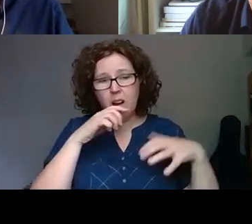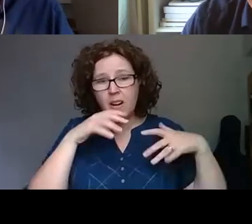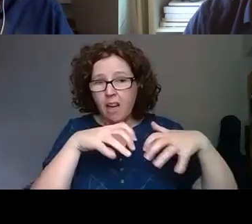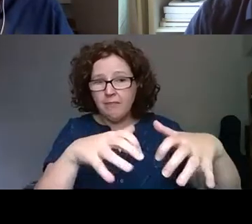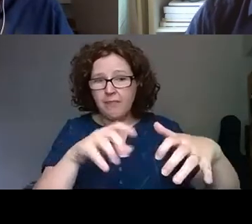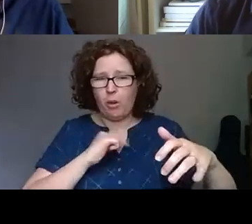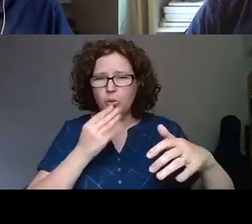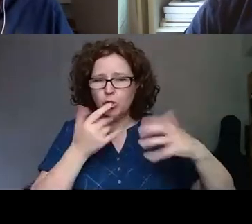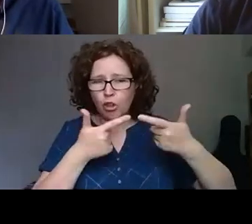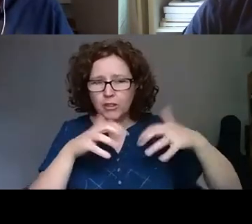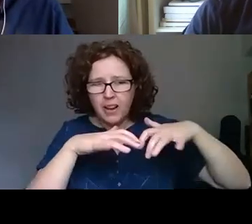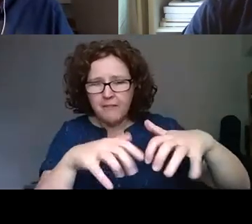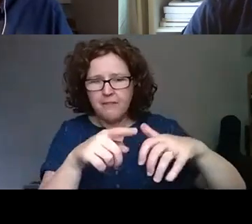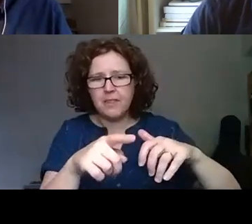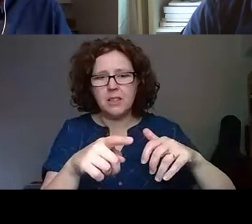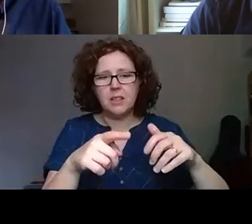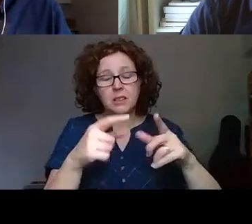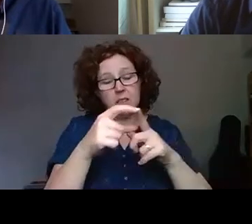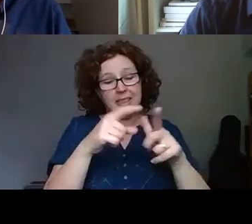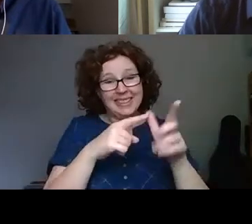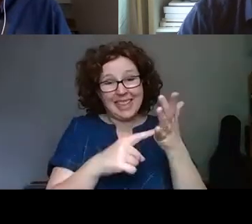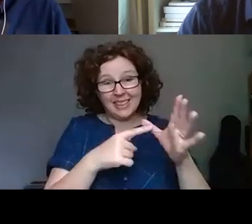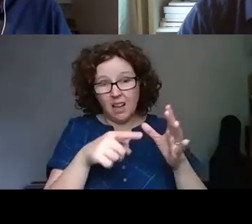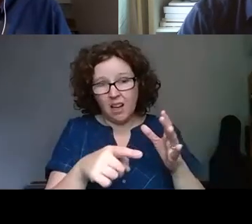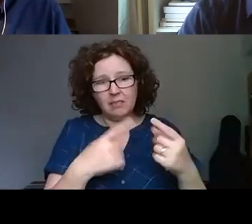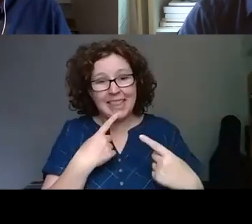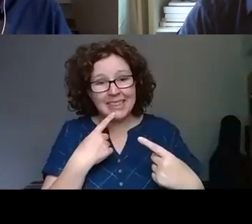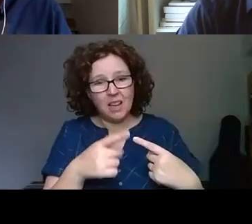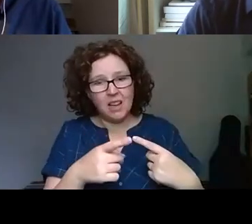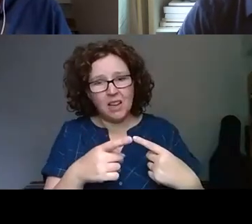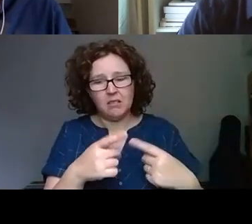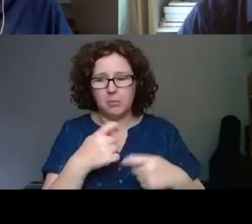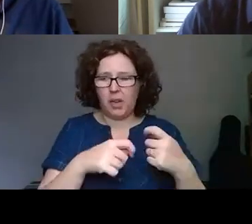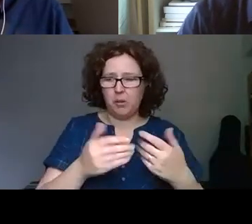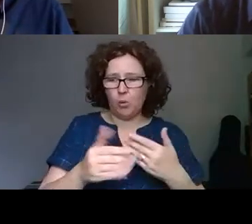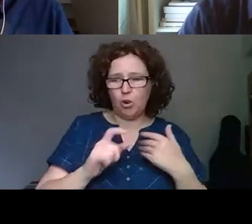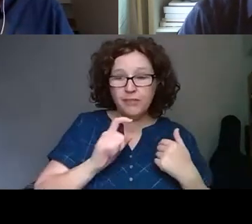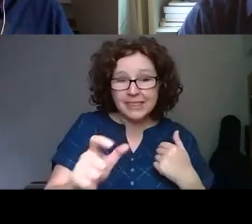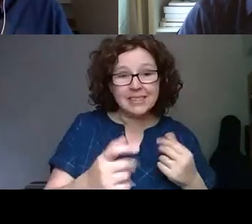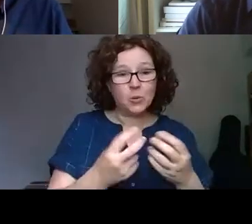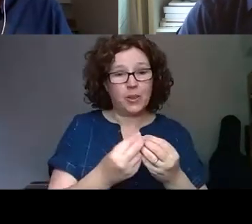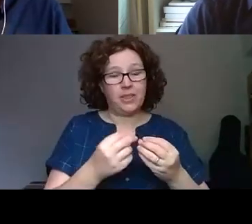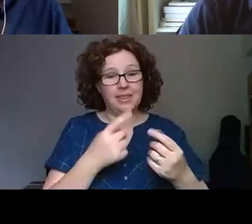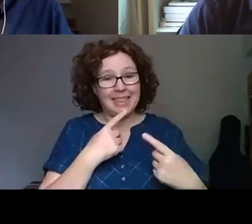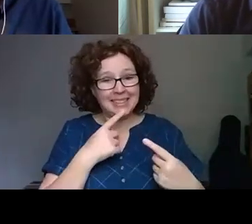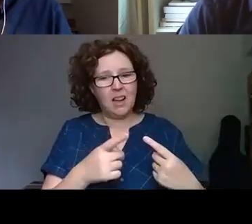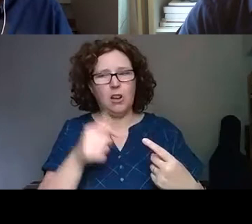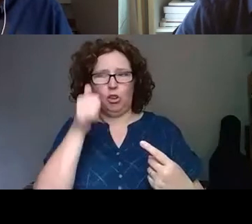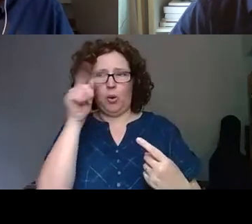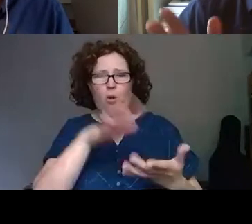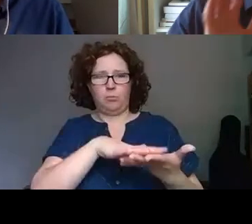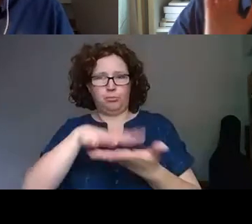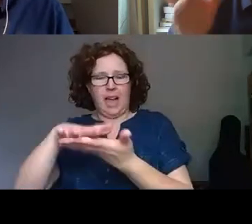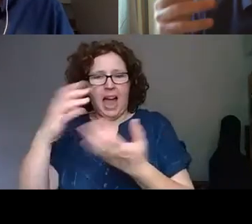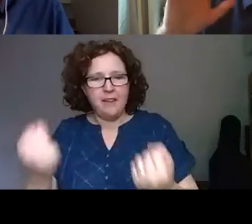you know, to what extent is data being more confident with data, knowing what data we have, finding